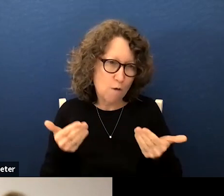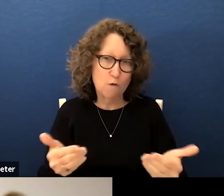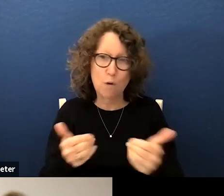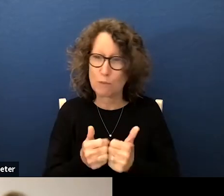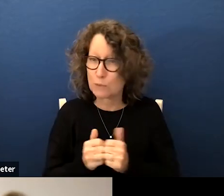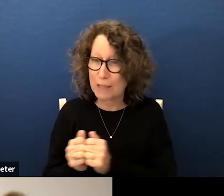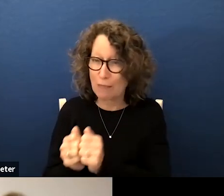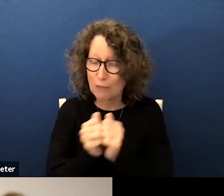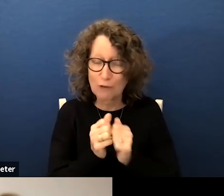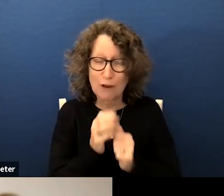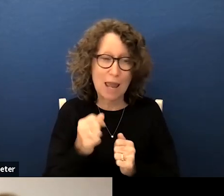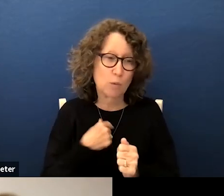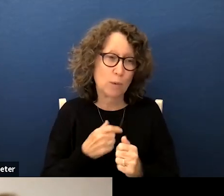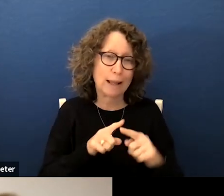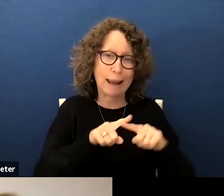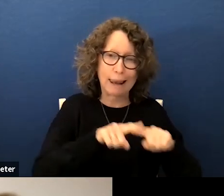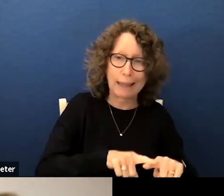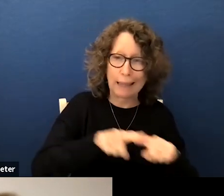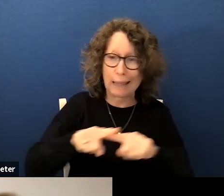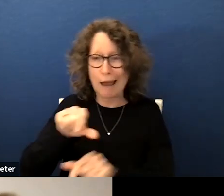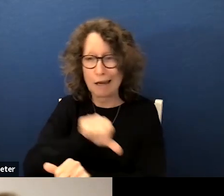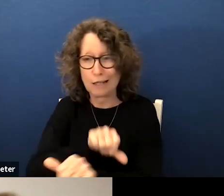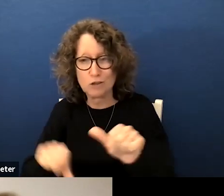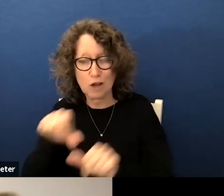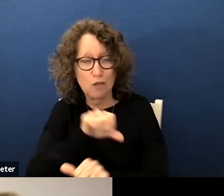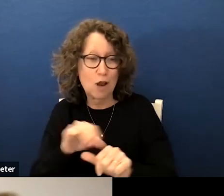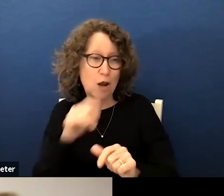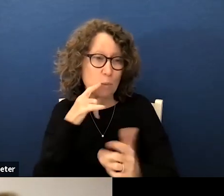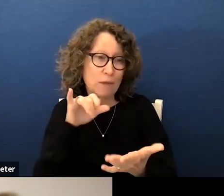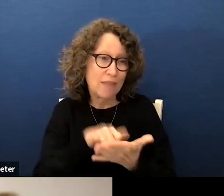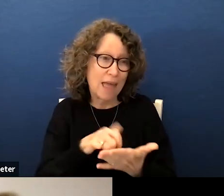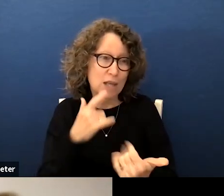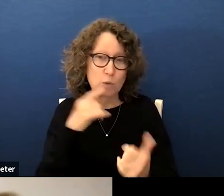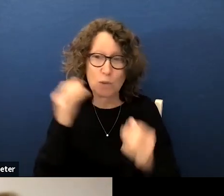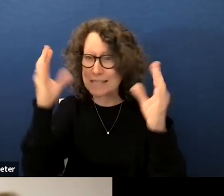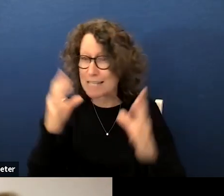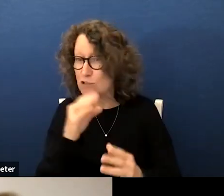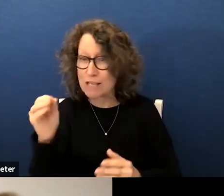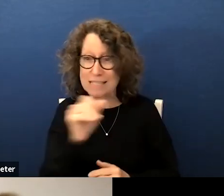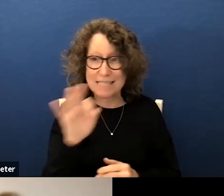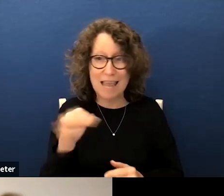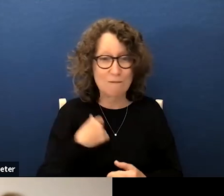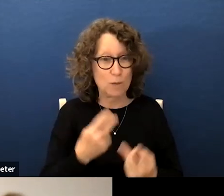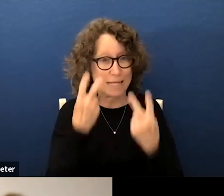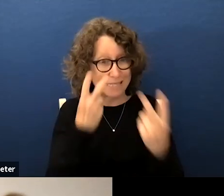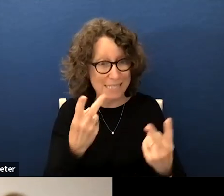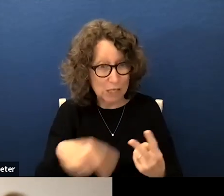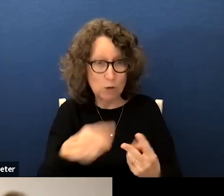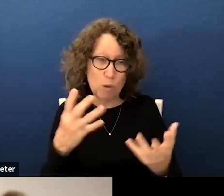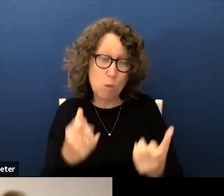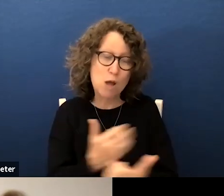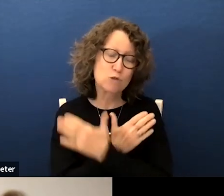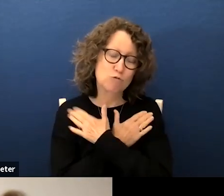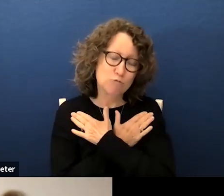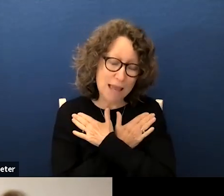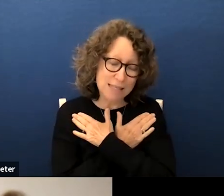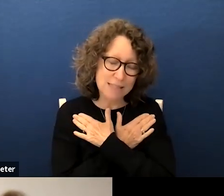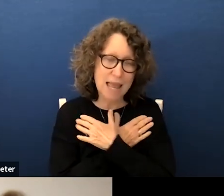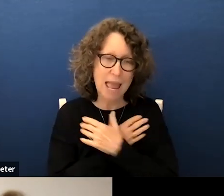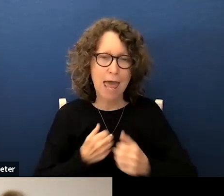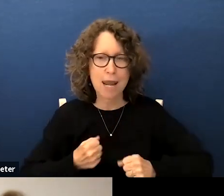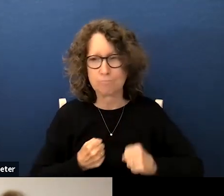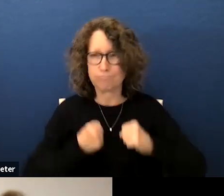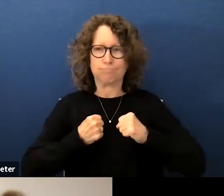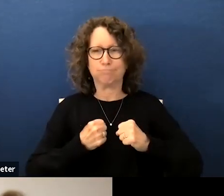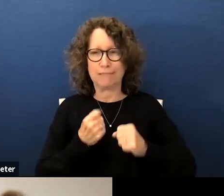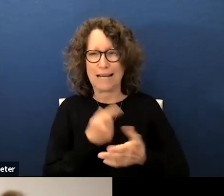together and we lean on each other and with that to the teachers and staff we see you want you to rest and recharge next week